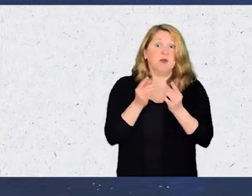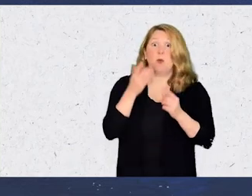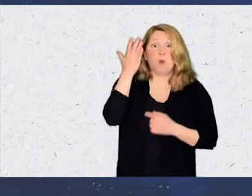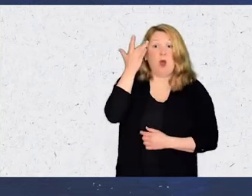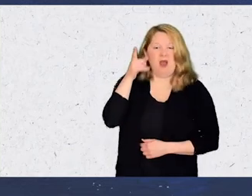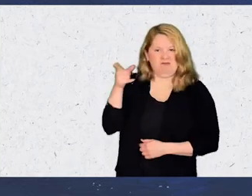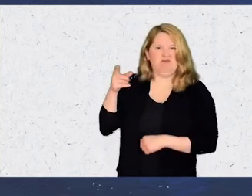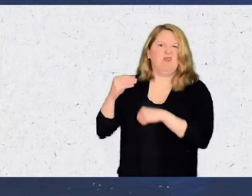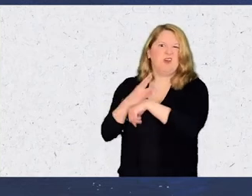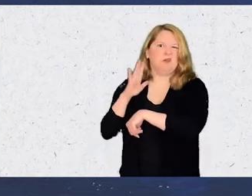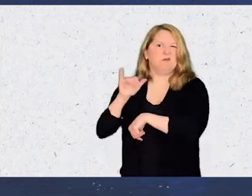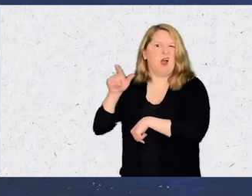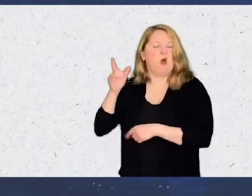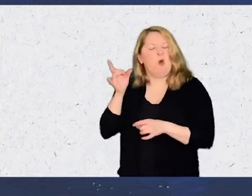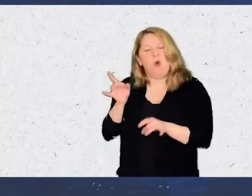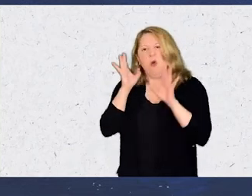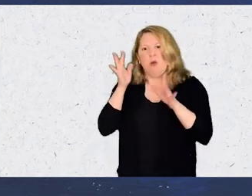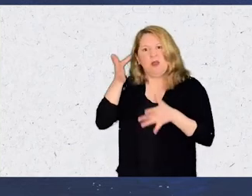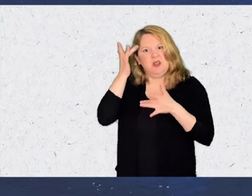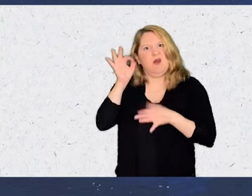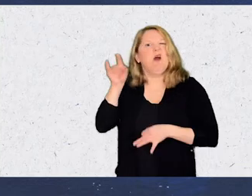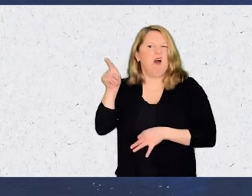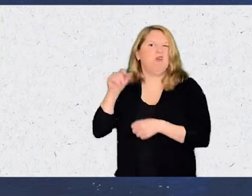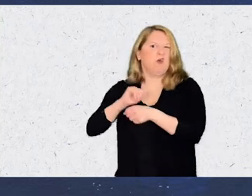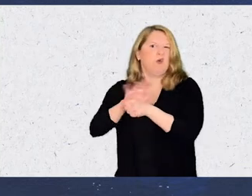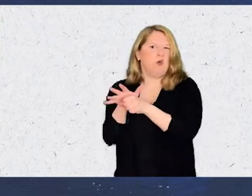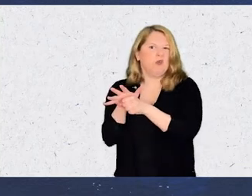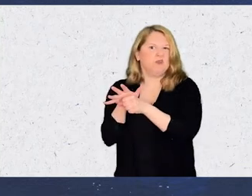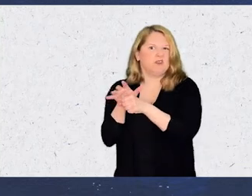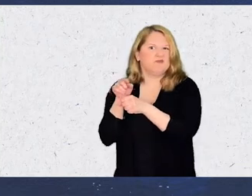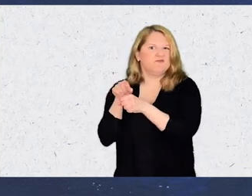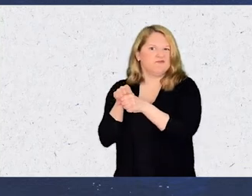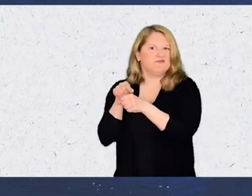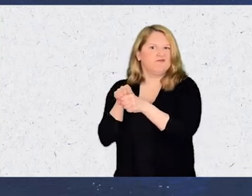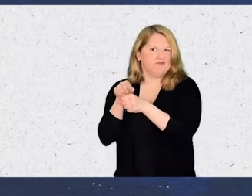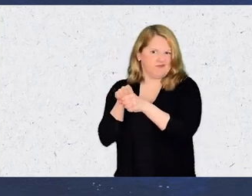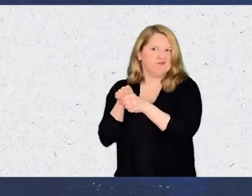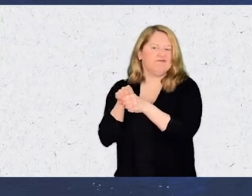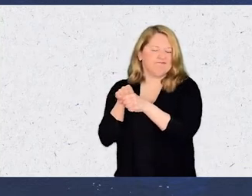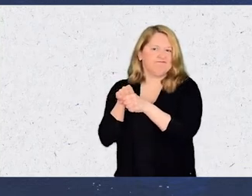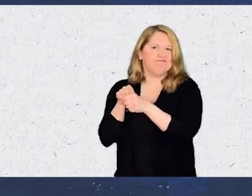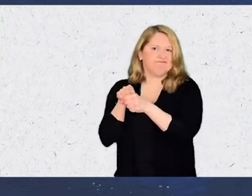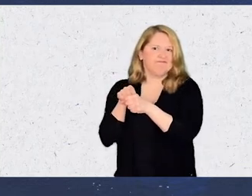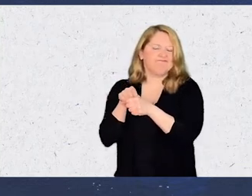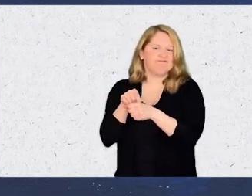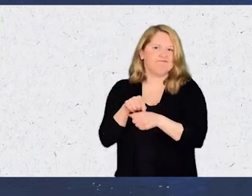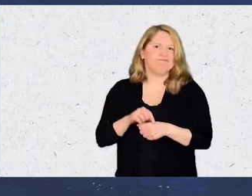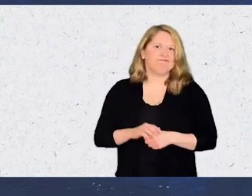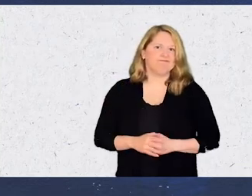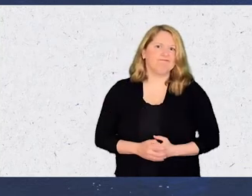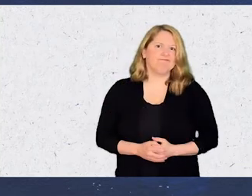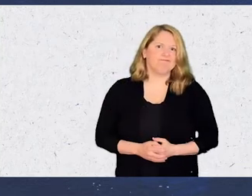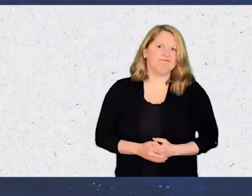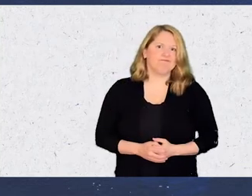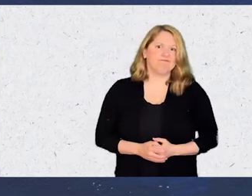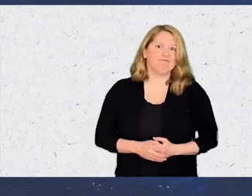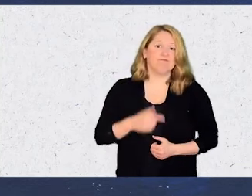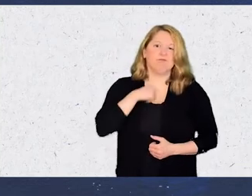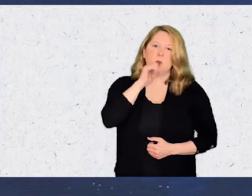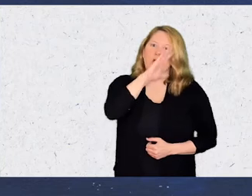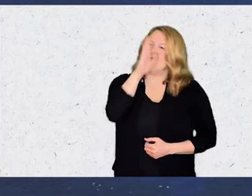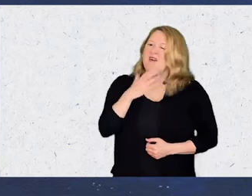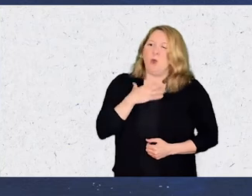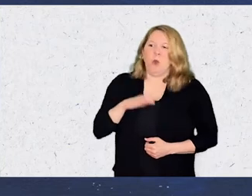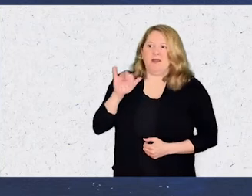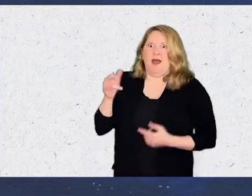were affected by terrible illness during the COVID pandemic. And I would never,